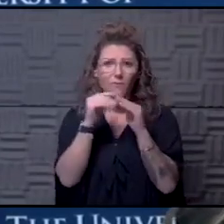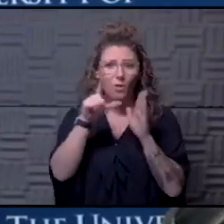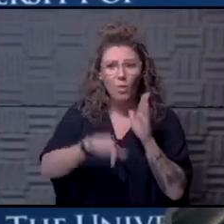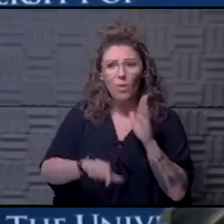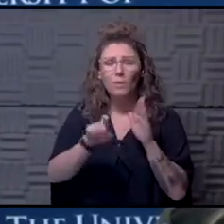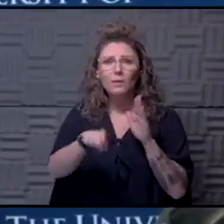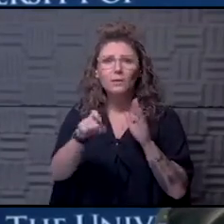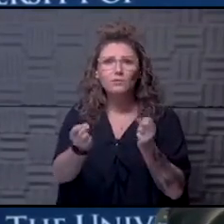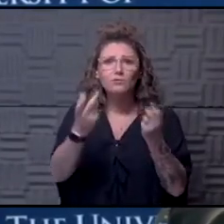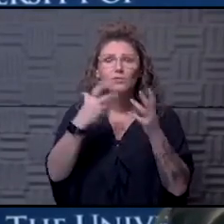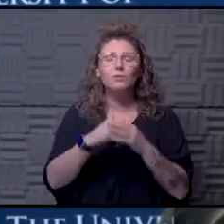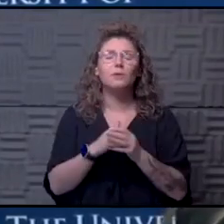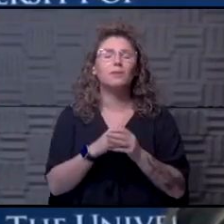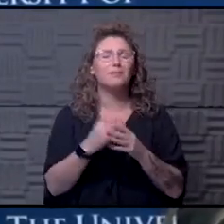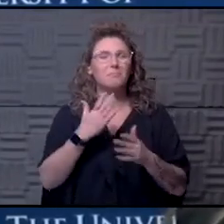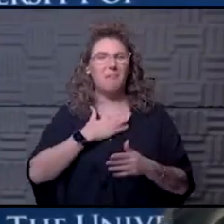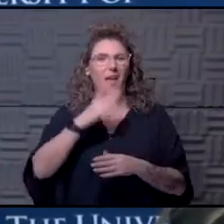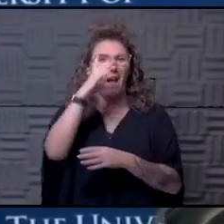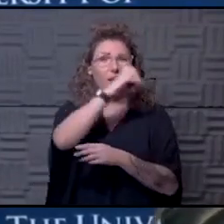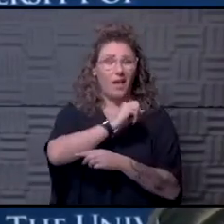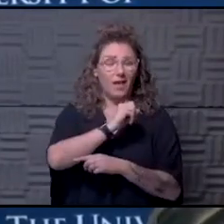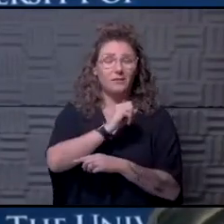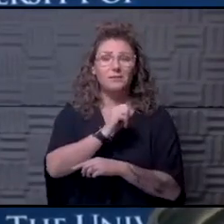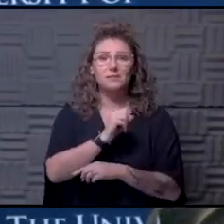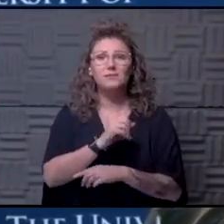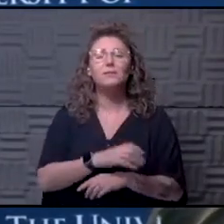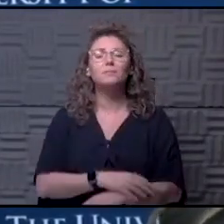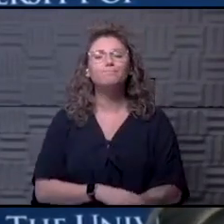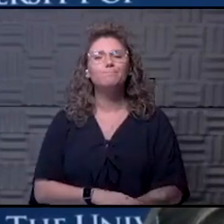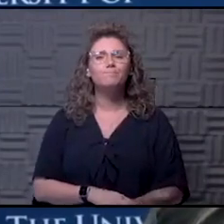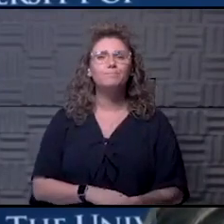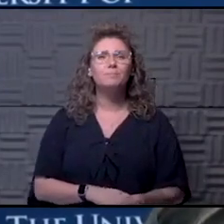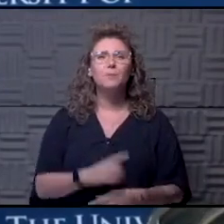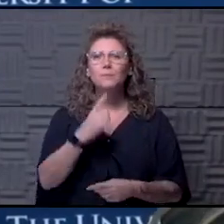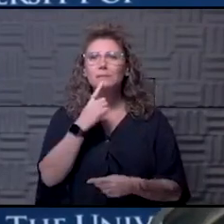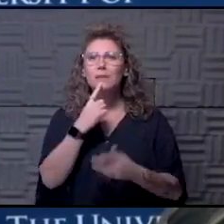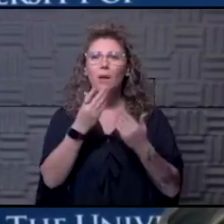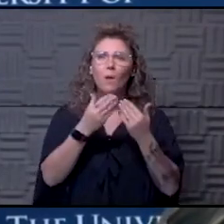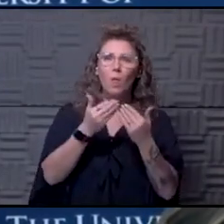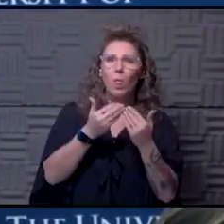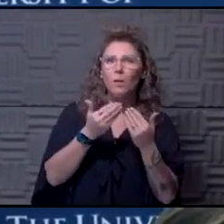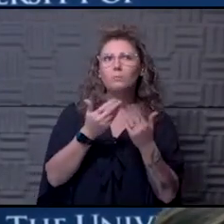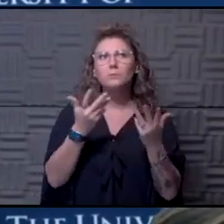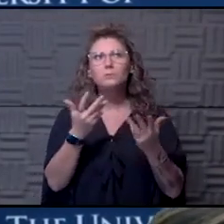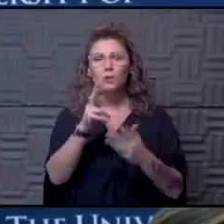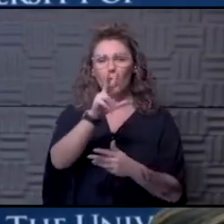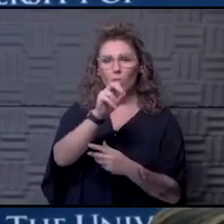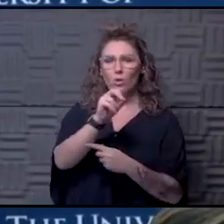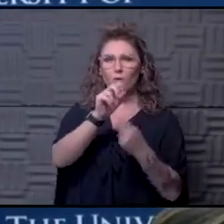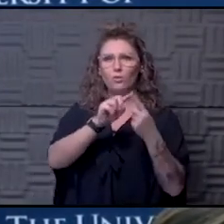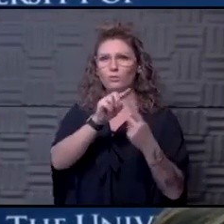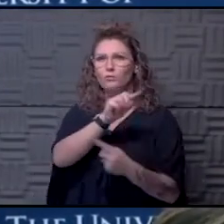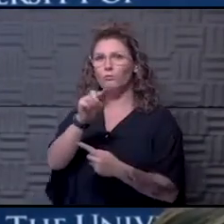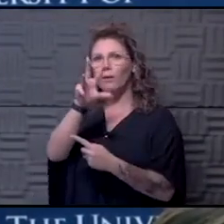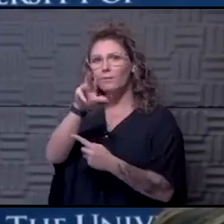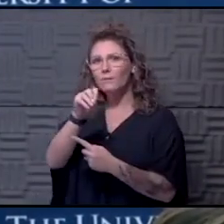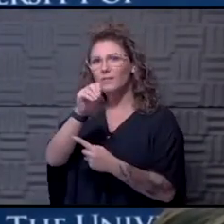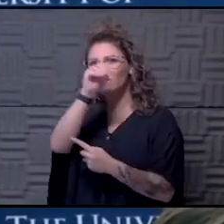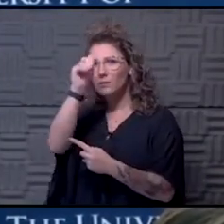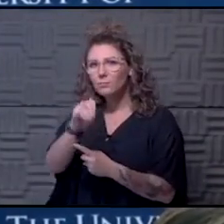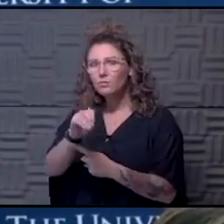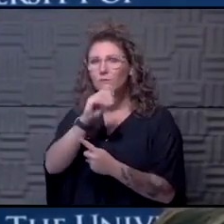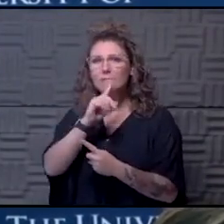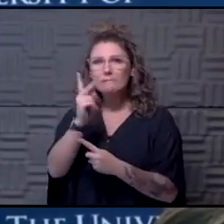You know, this is a guess, but I would I would say almost 30 to 50 percent of patients we see in the